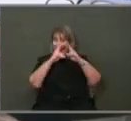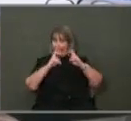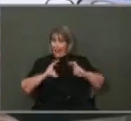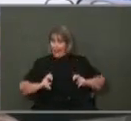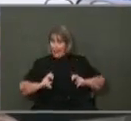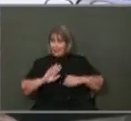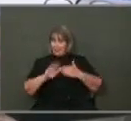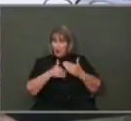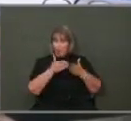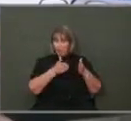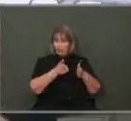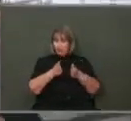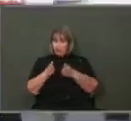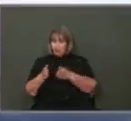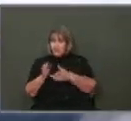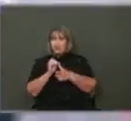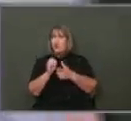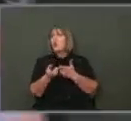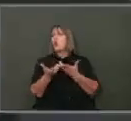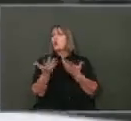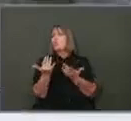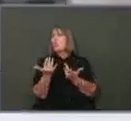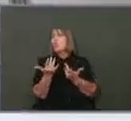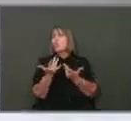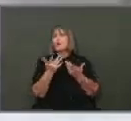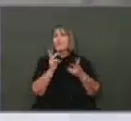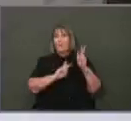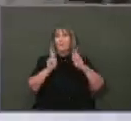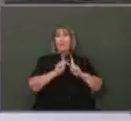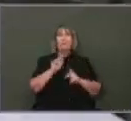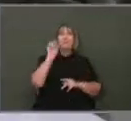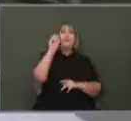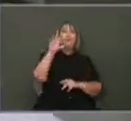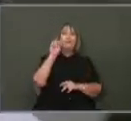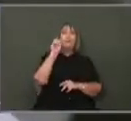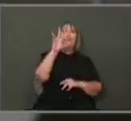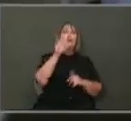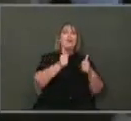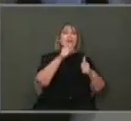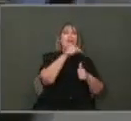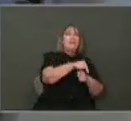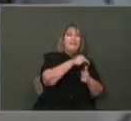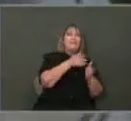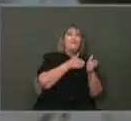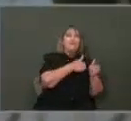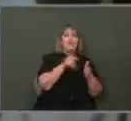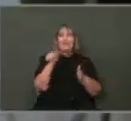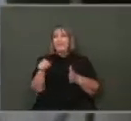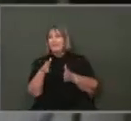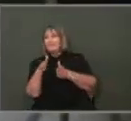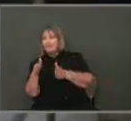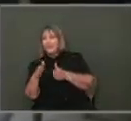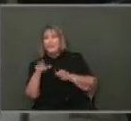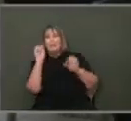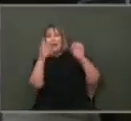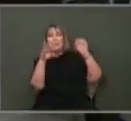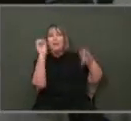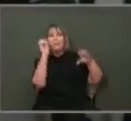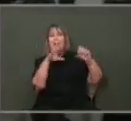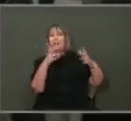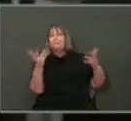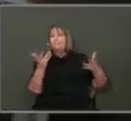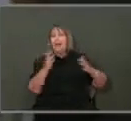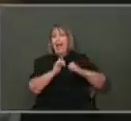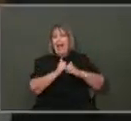or are they waiting for community input to determine which streets need that maintenance or capital improvement? So